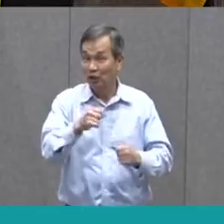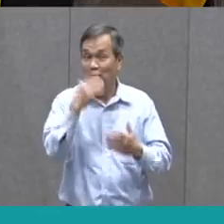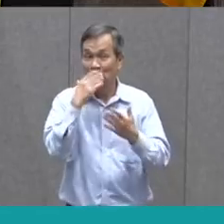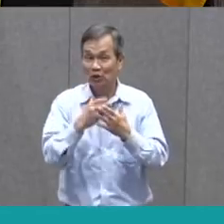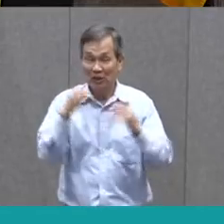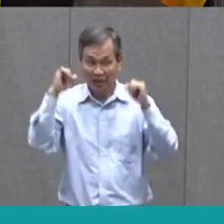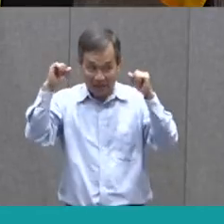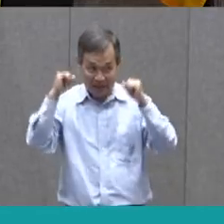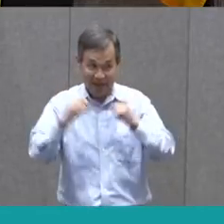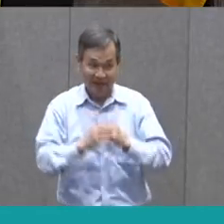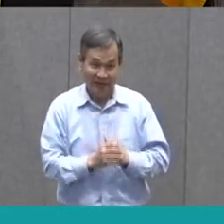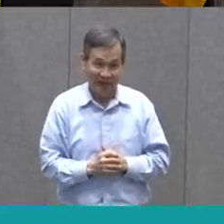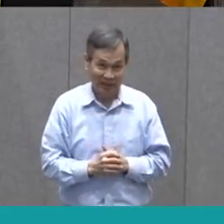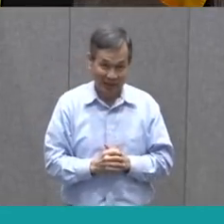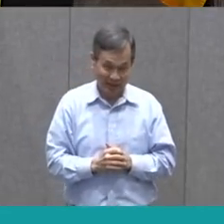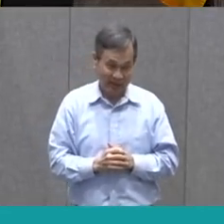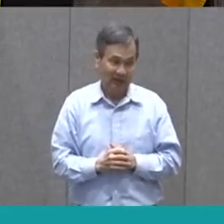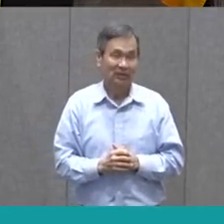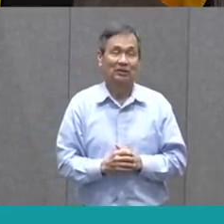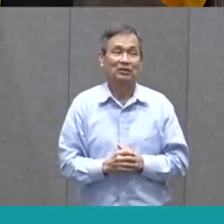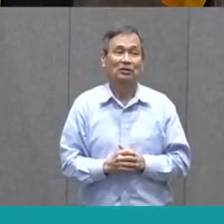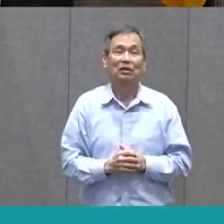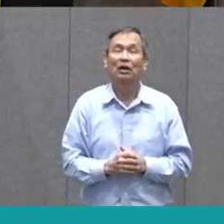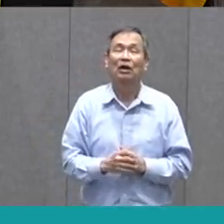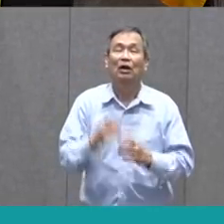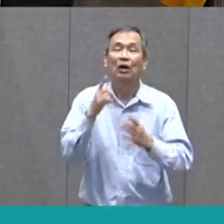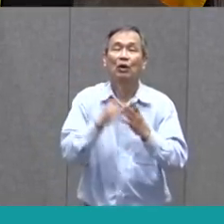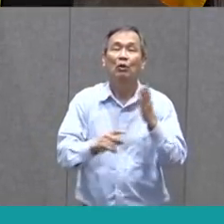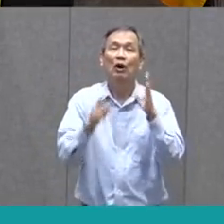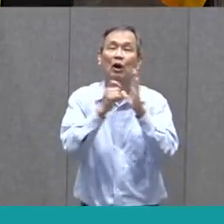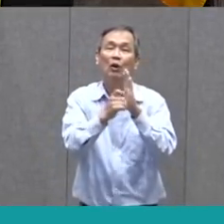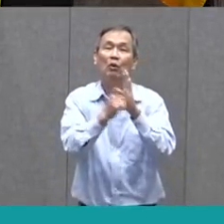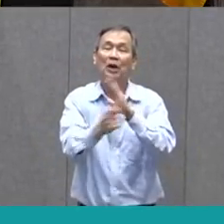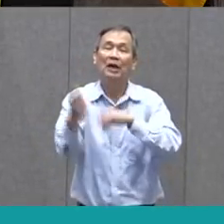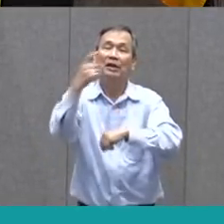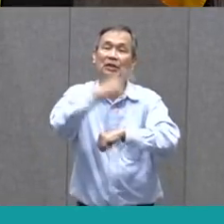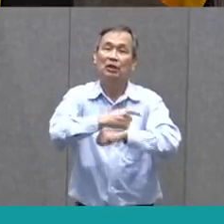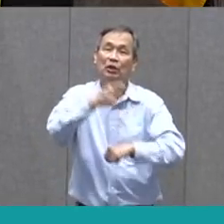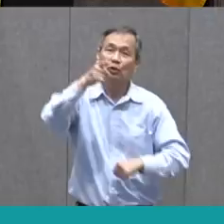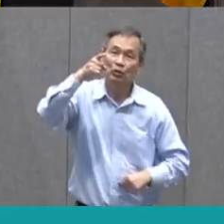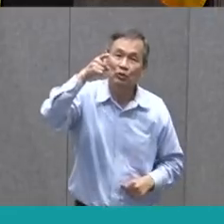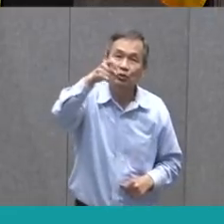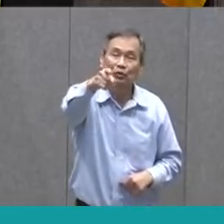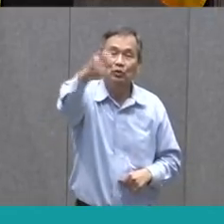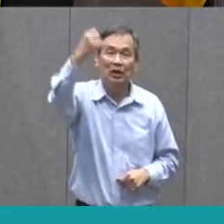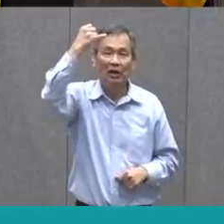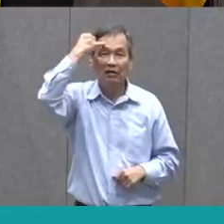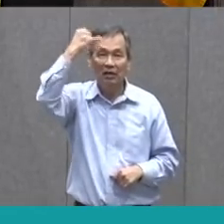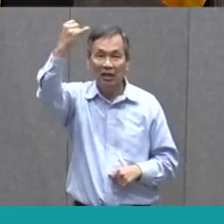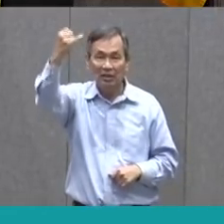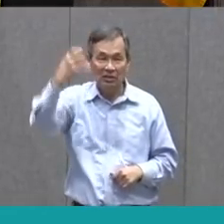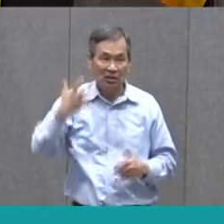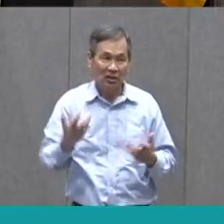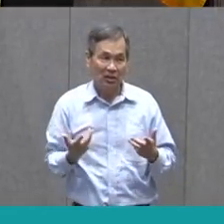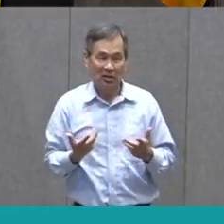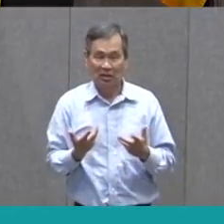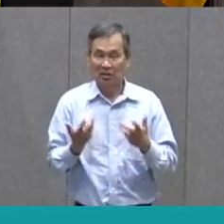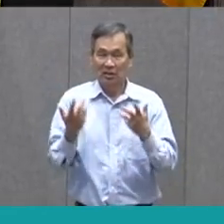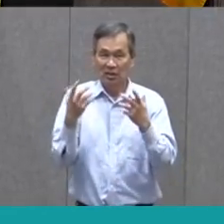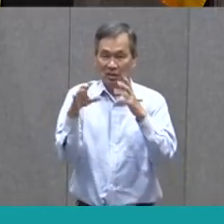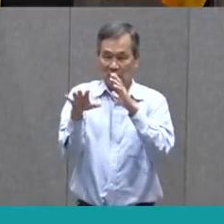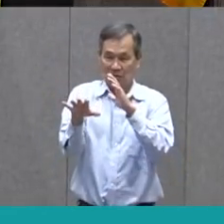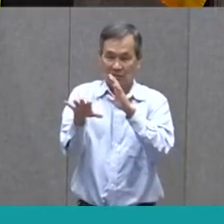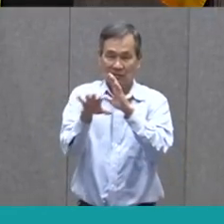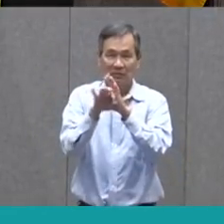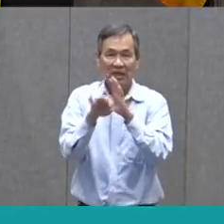here I have, so this, our opinion piece that we're writing today, you have an idea. Now, you can choose a different invention, of